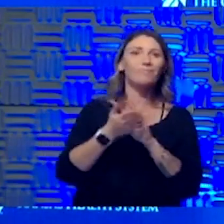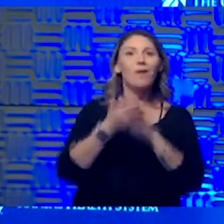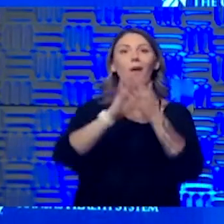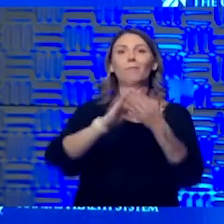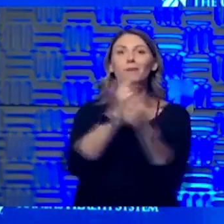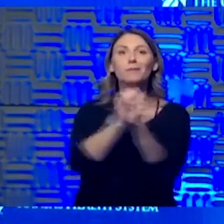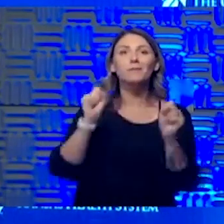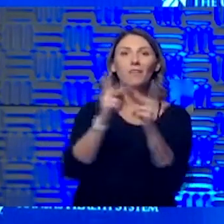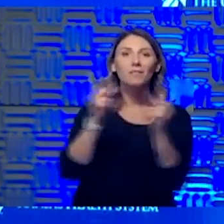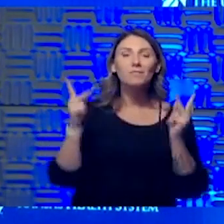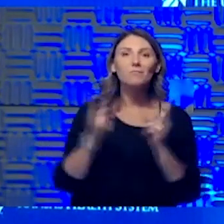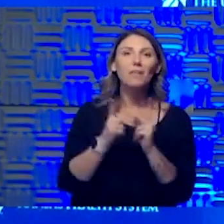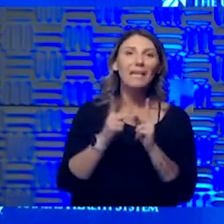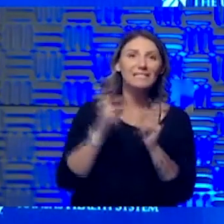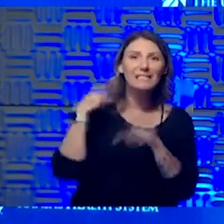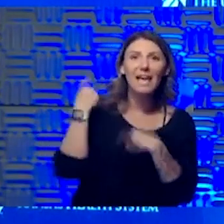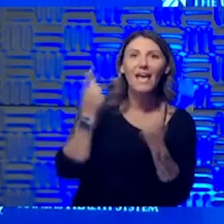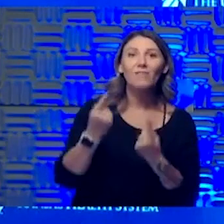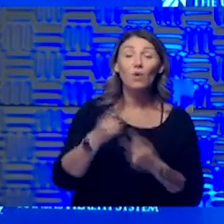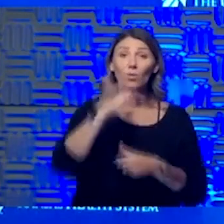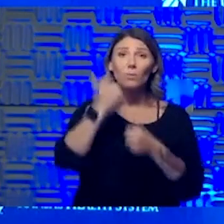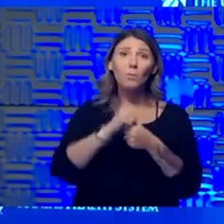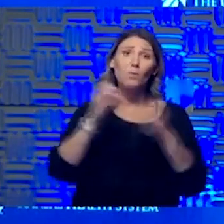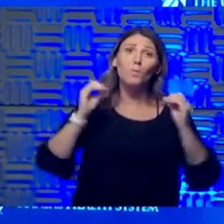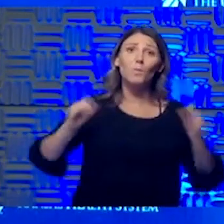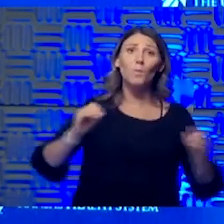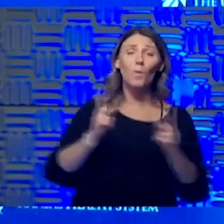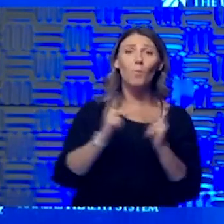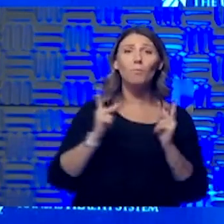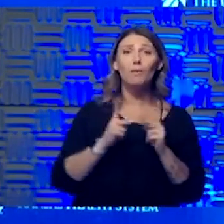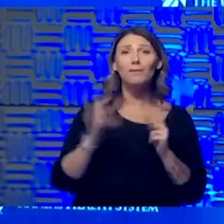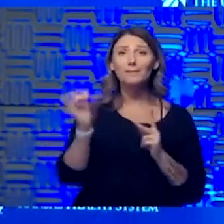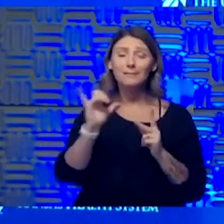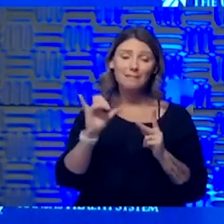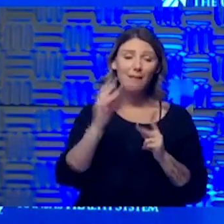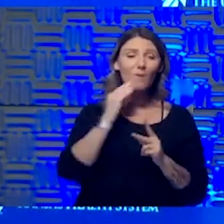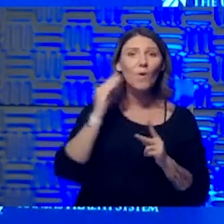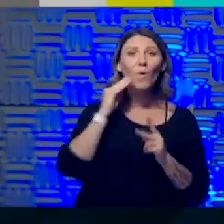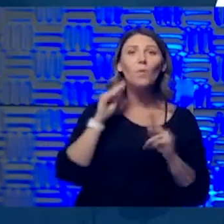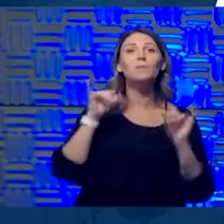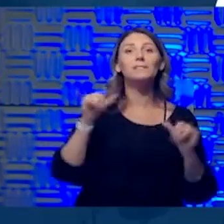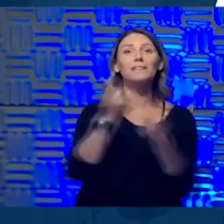then, remember, there's still no place like home. Stay safe. Stay well.